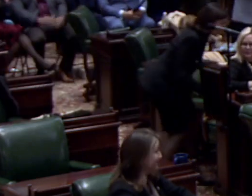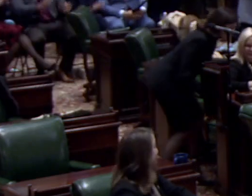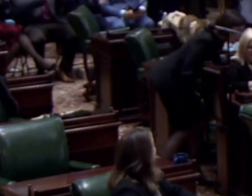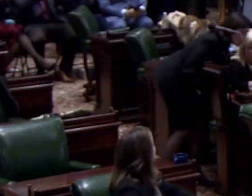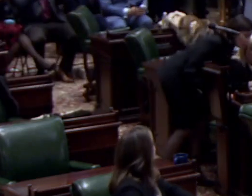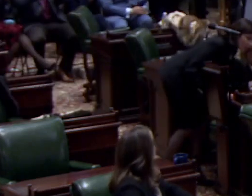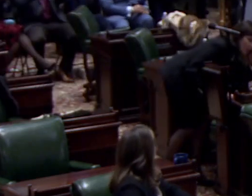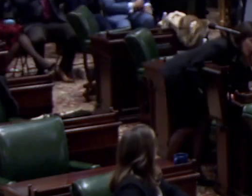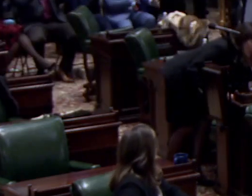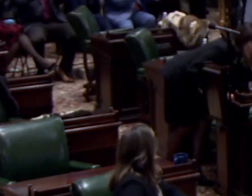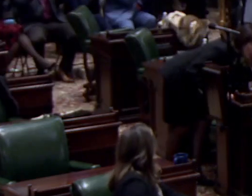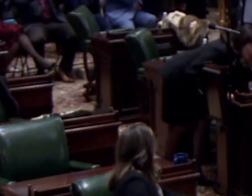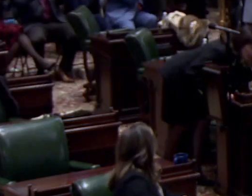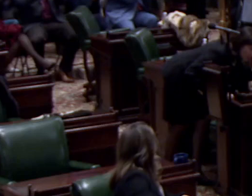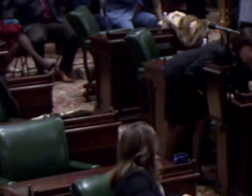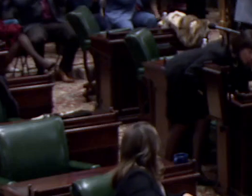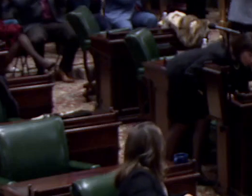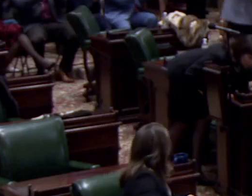I'm going to